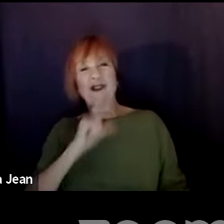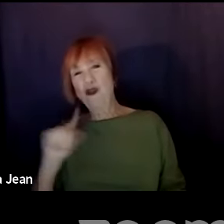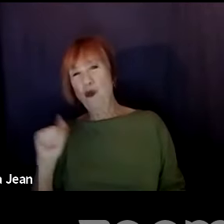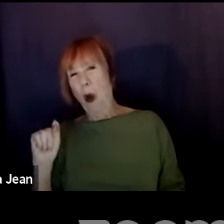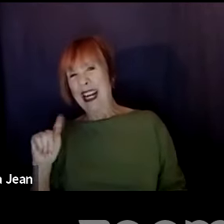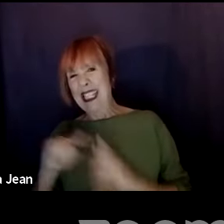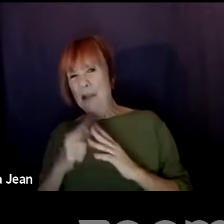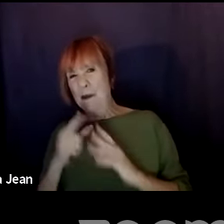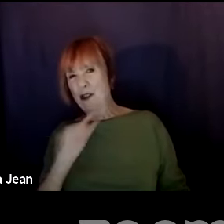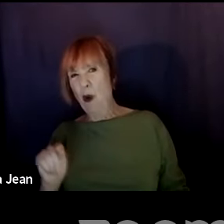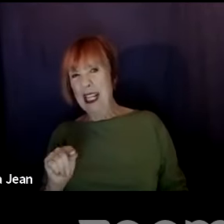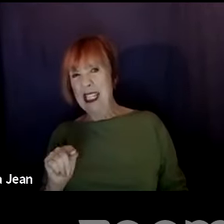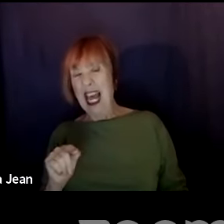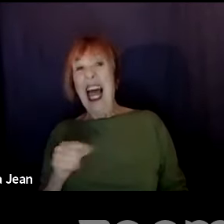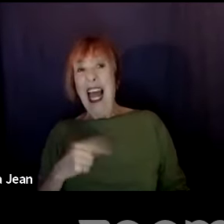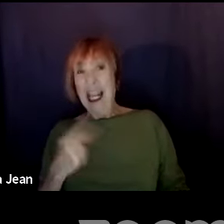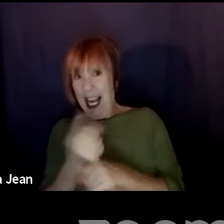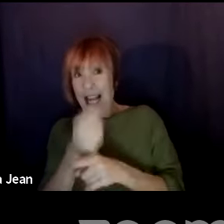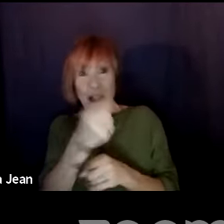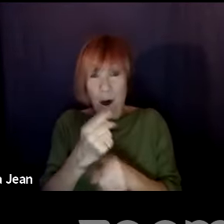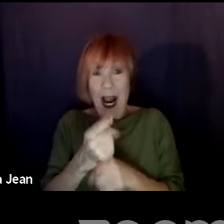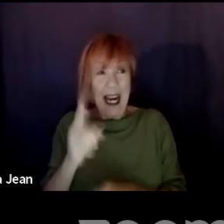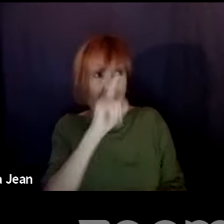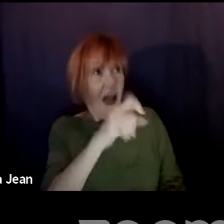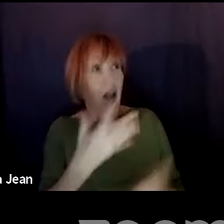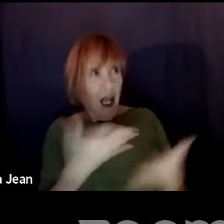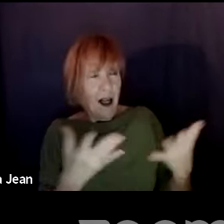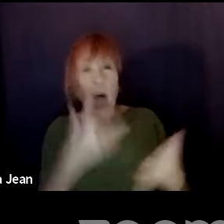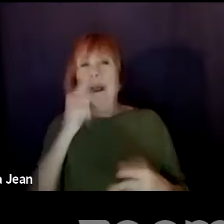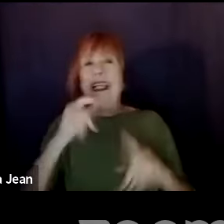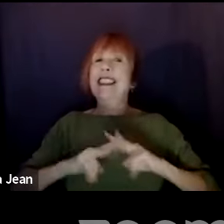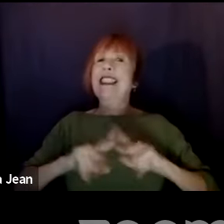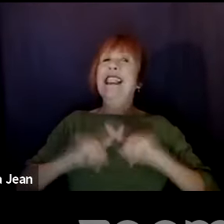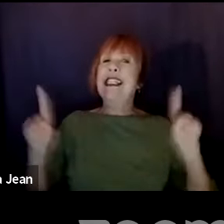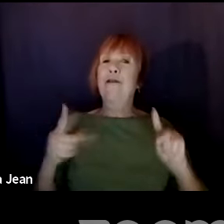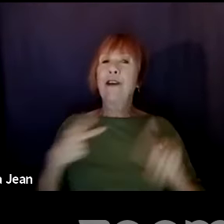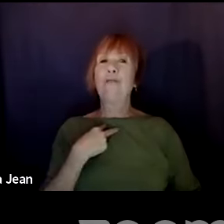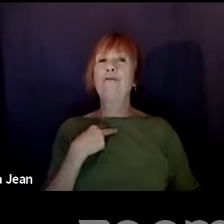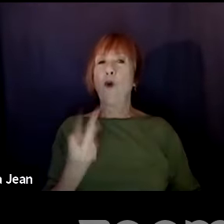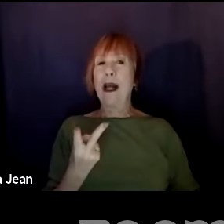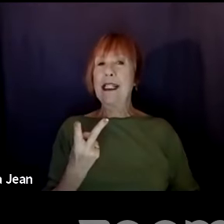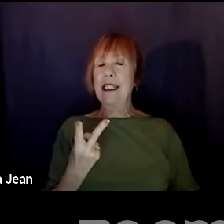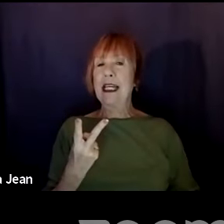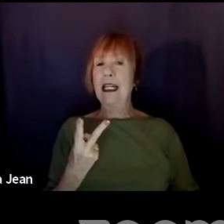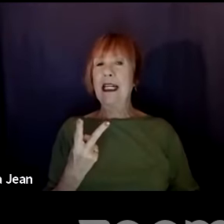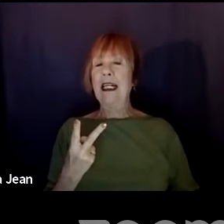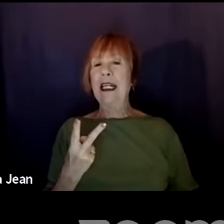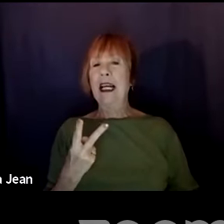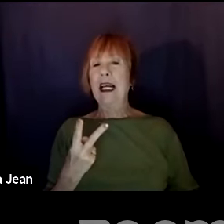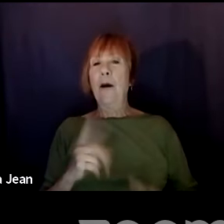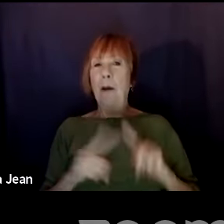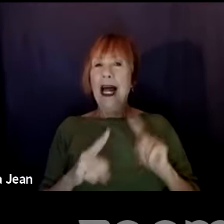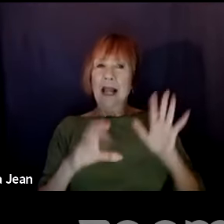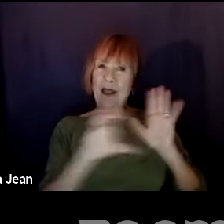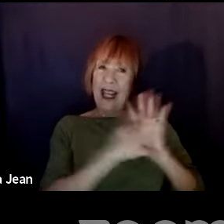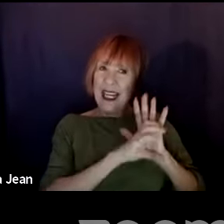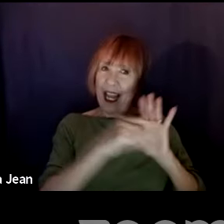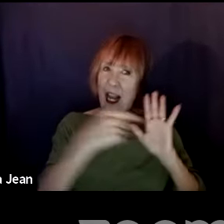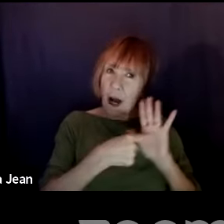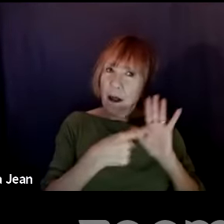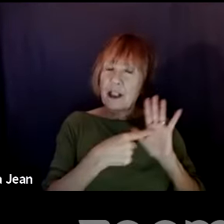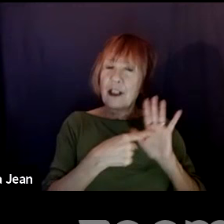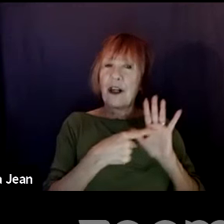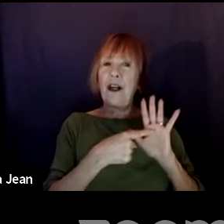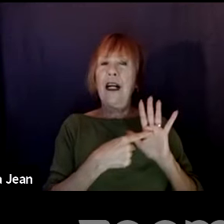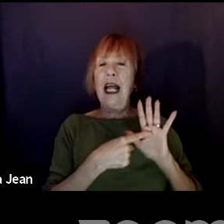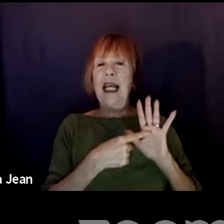you're right. It's a different voice. Um, but you, you raise a good point and Paul did as well. It's about the character. so one of the things I